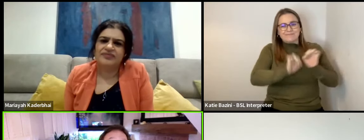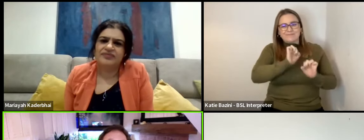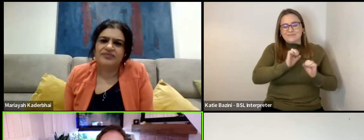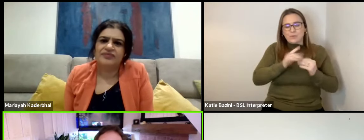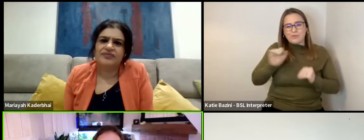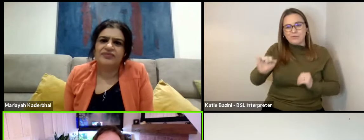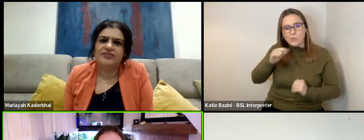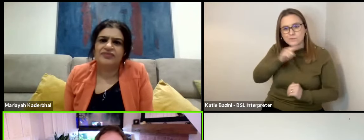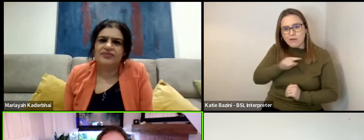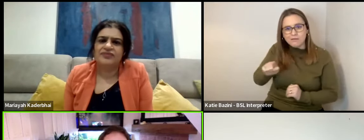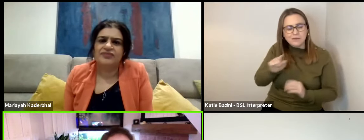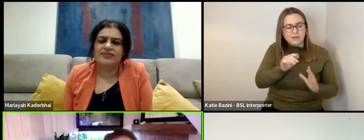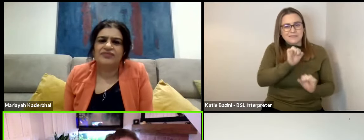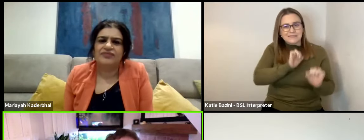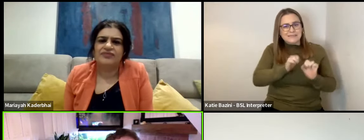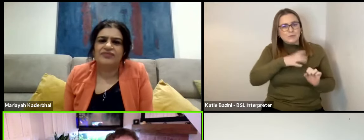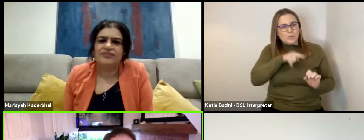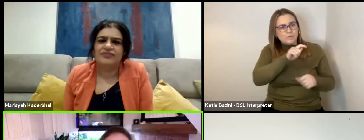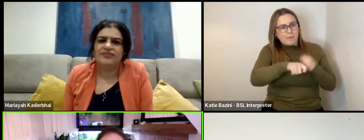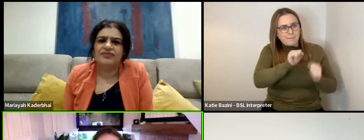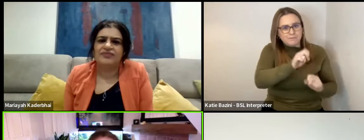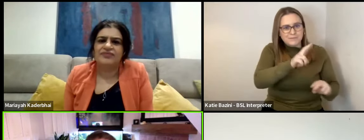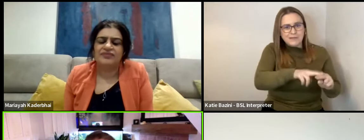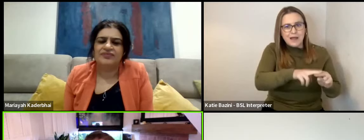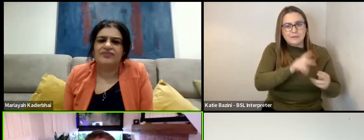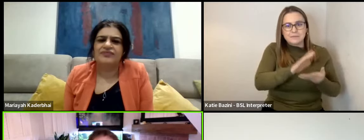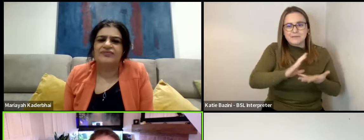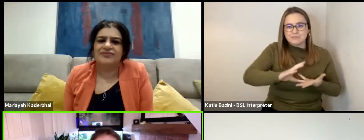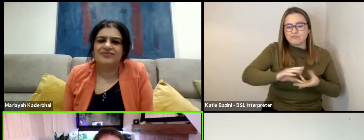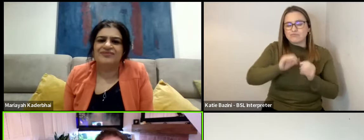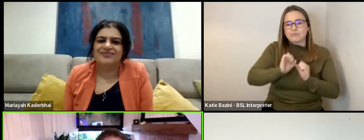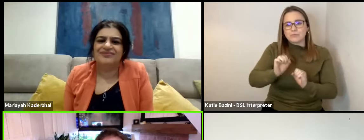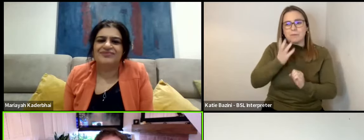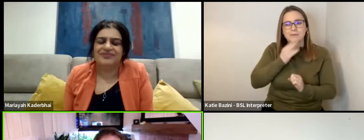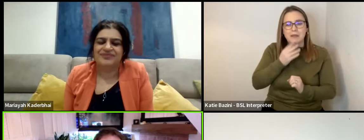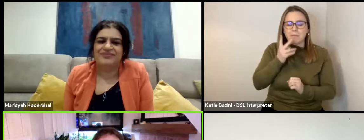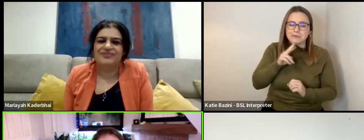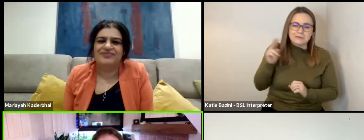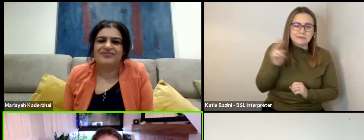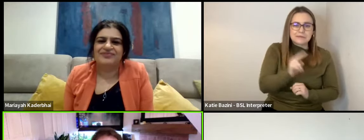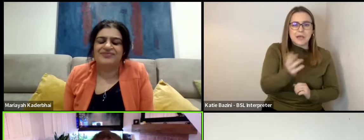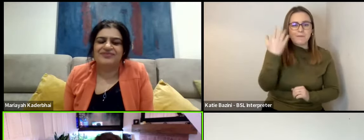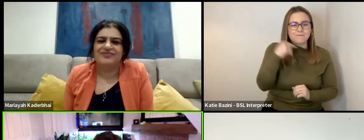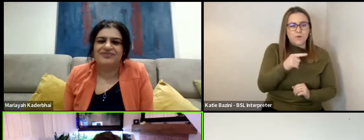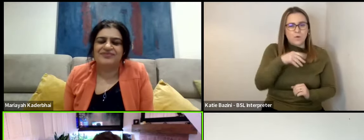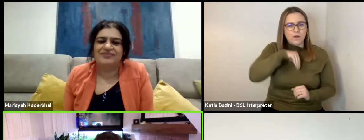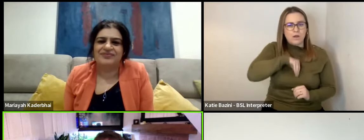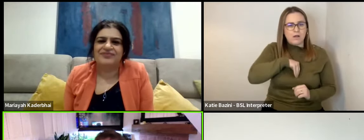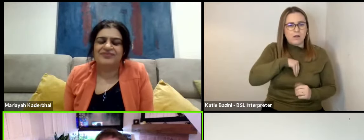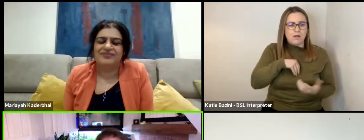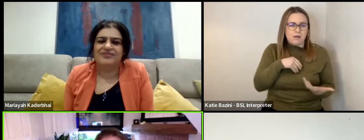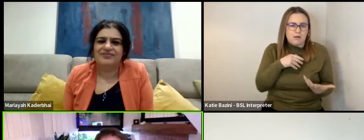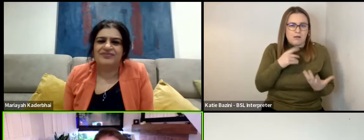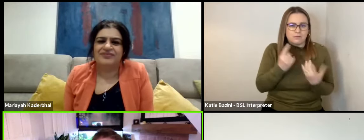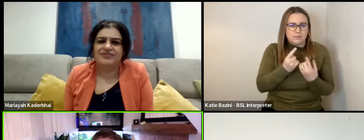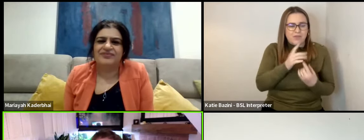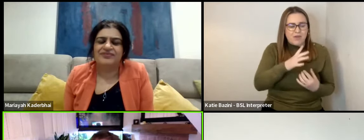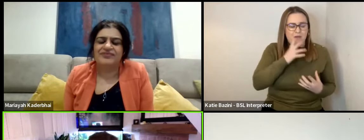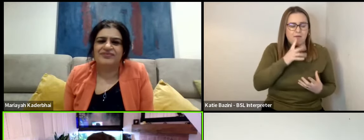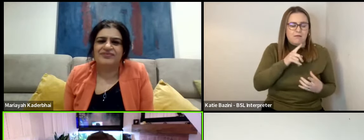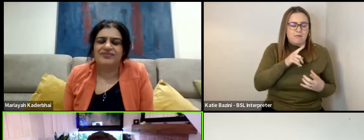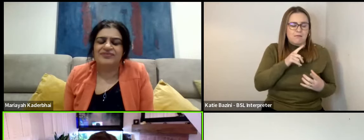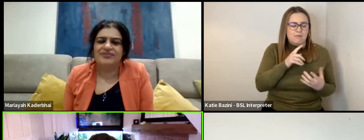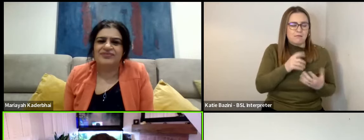And then eventually you end up creating the same mistakes that you've seen. Do you know what I mean? That kind of indoctrinated background that he's come from.